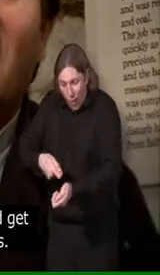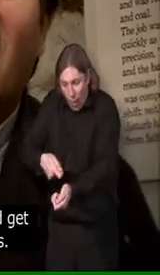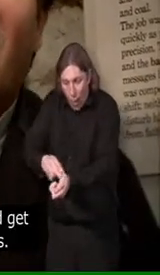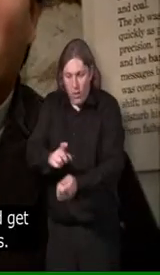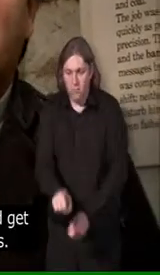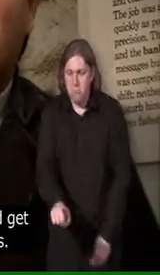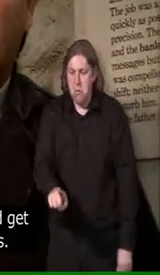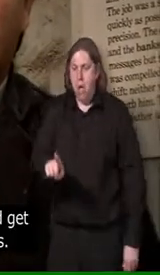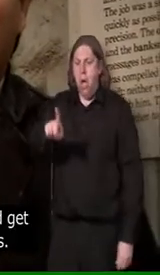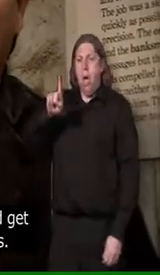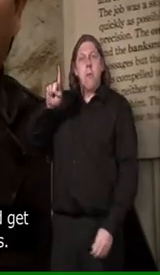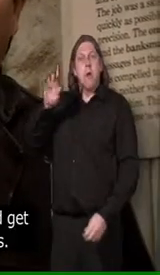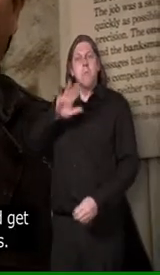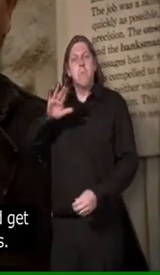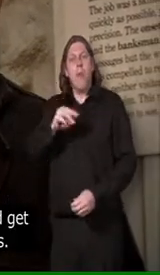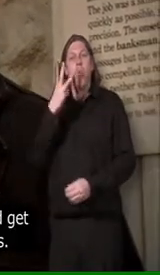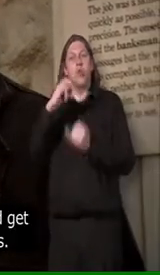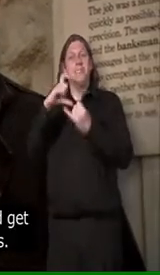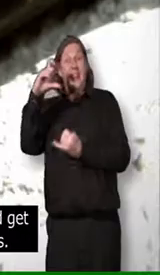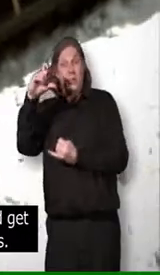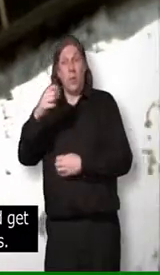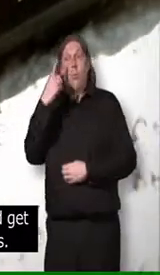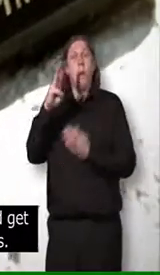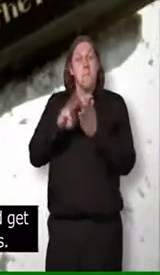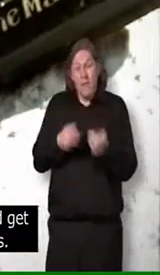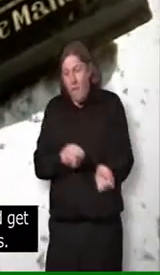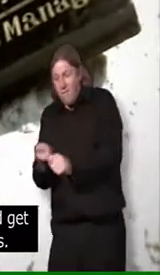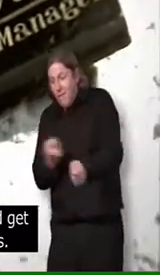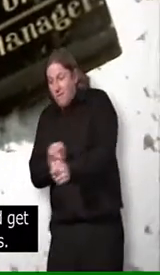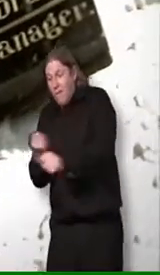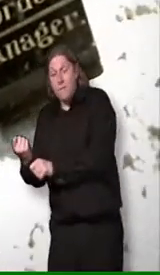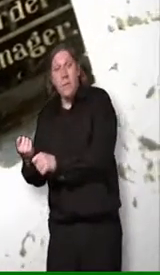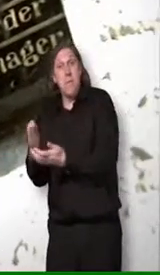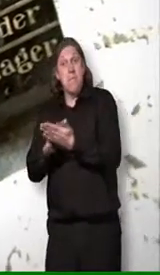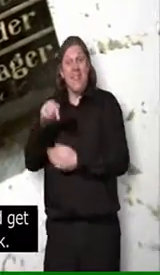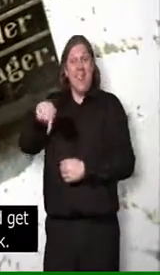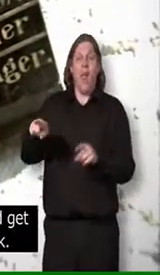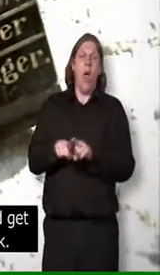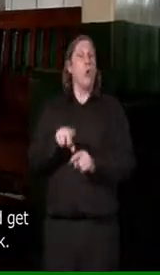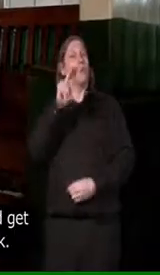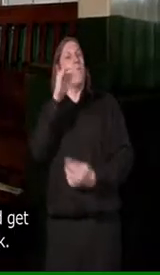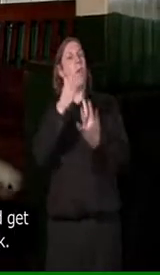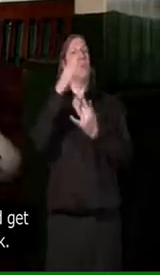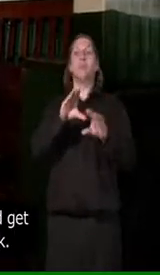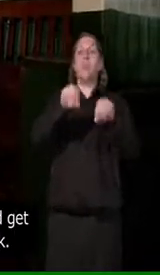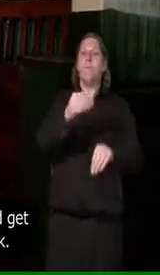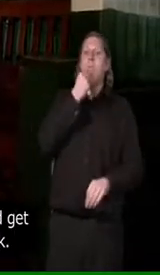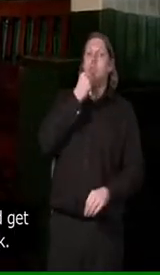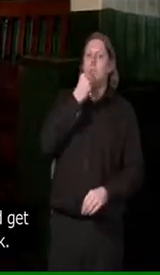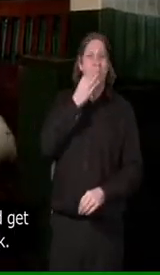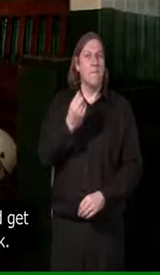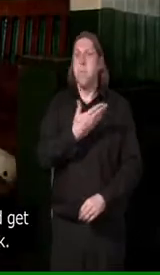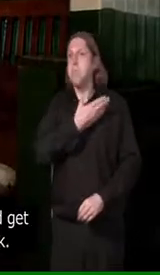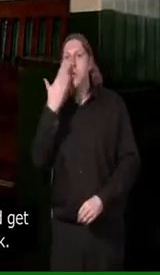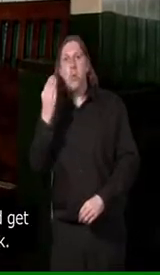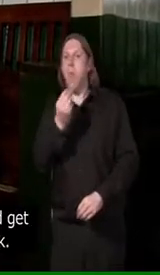job. You don't stop at 12 o'clock and get your dinner. There's no tea breaks or lunch breaks. You eat here and you go to the toilet here.